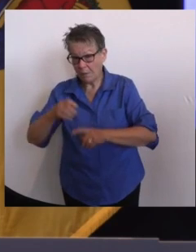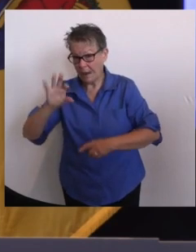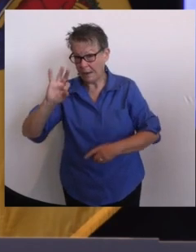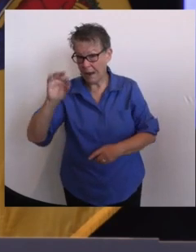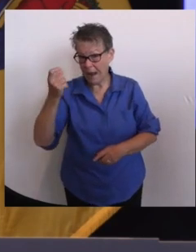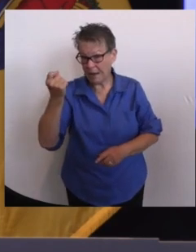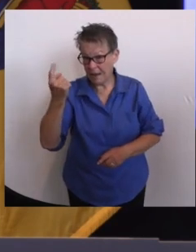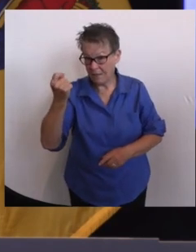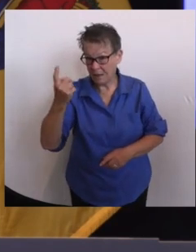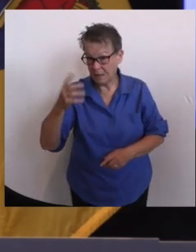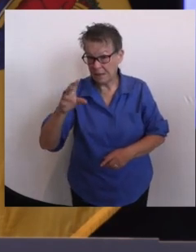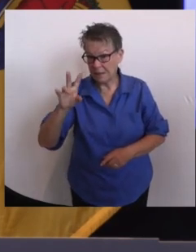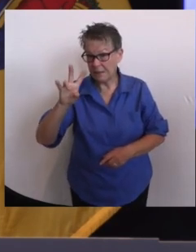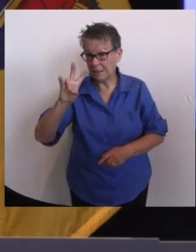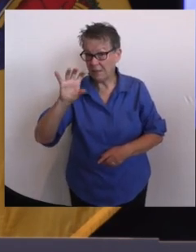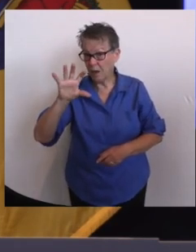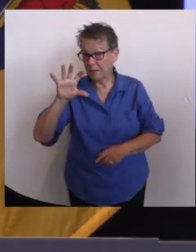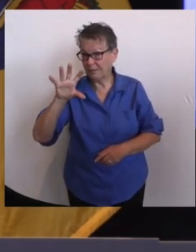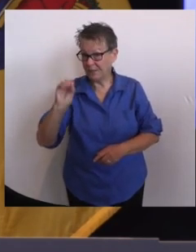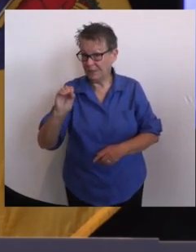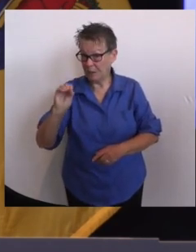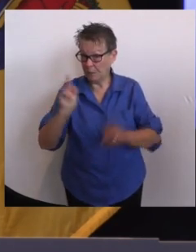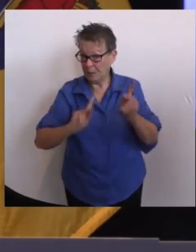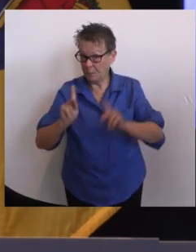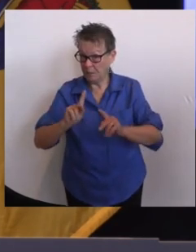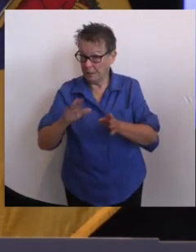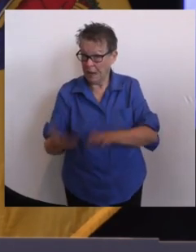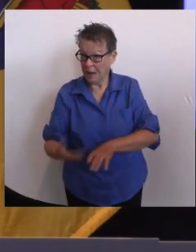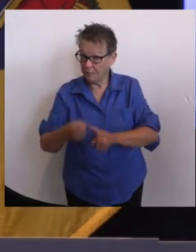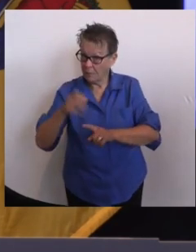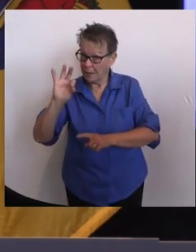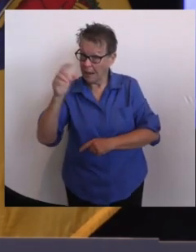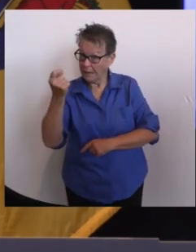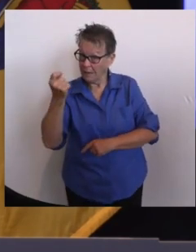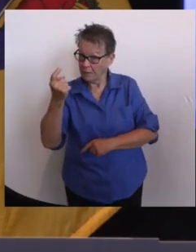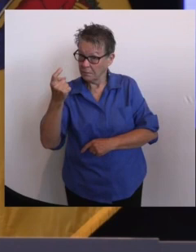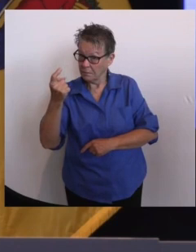context. So thank you for weighing it. Judy, you good on that?